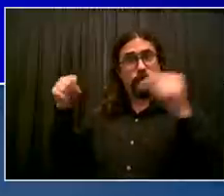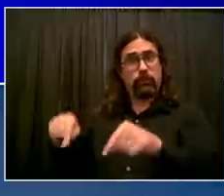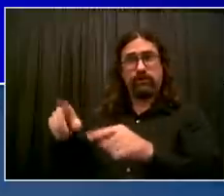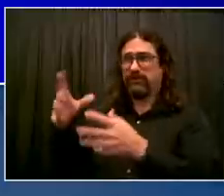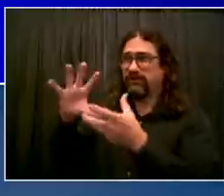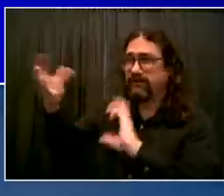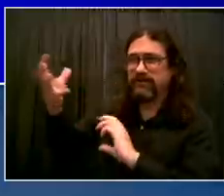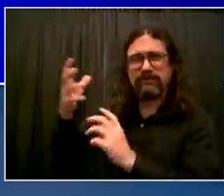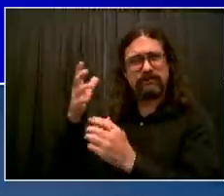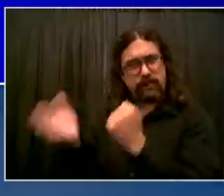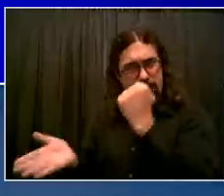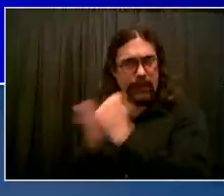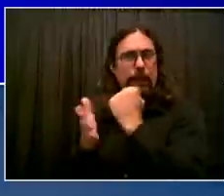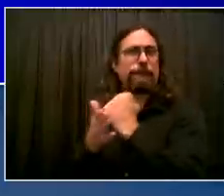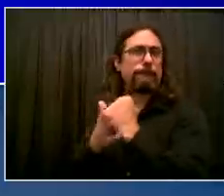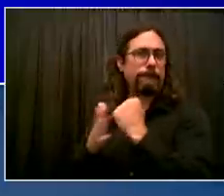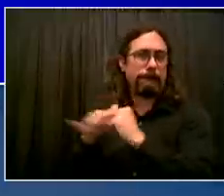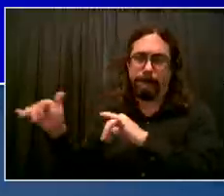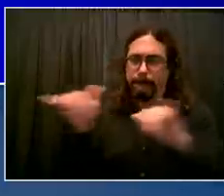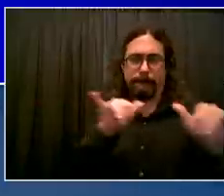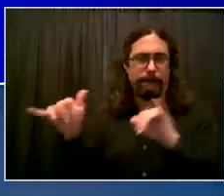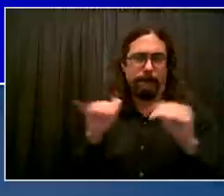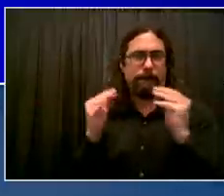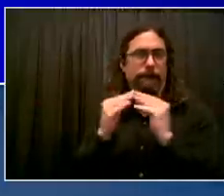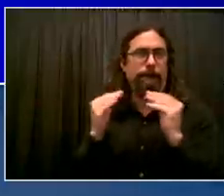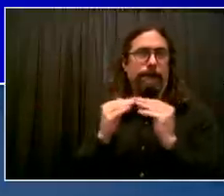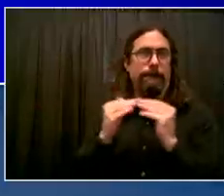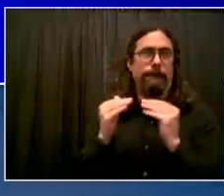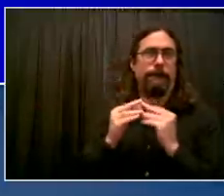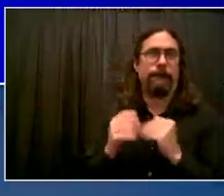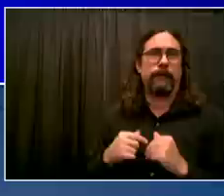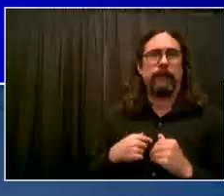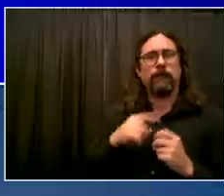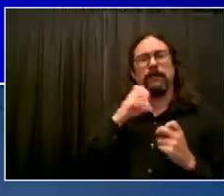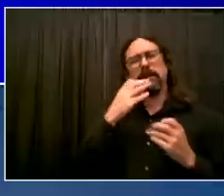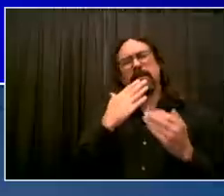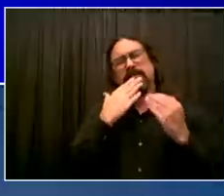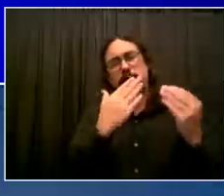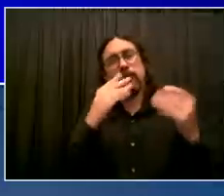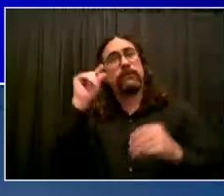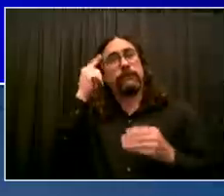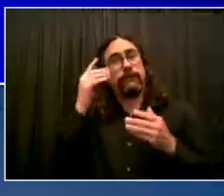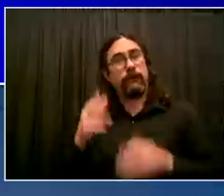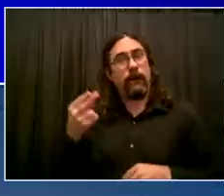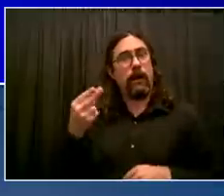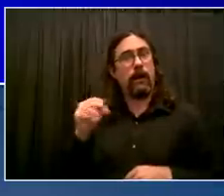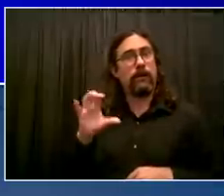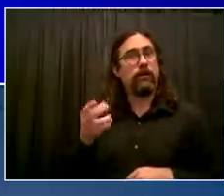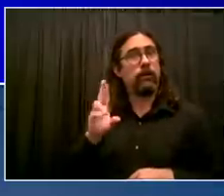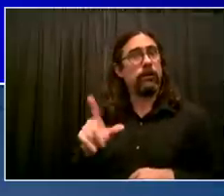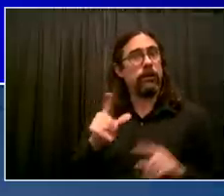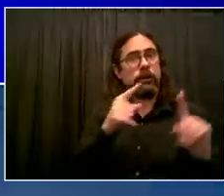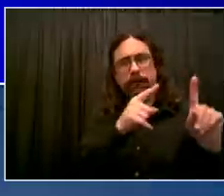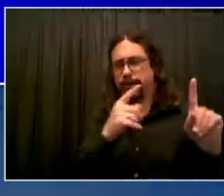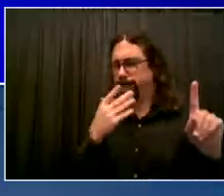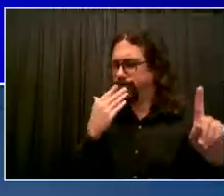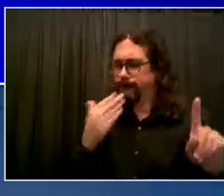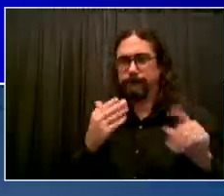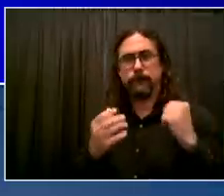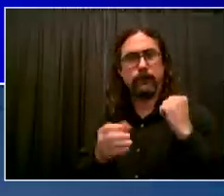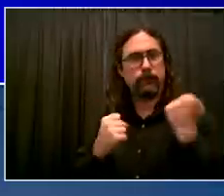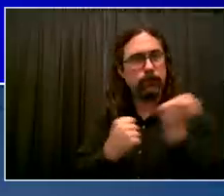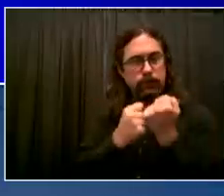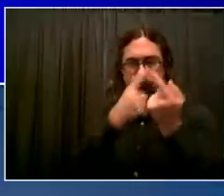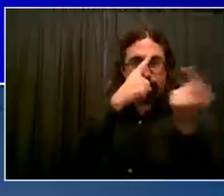This announcement details will be put out later, so I won't go into any detail now. But the City and State working together to reach those